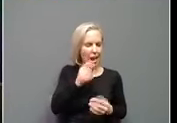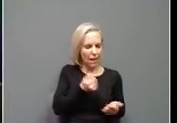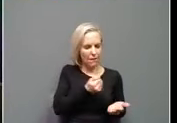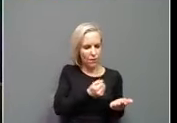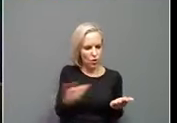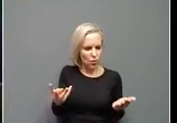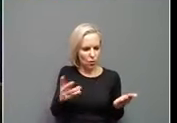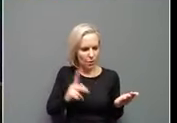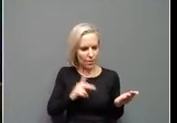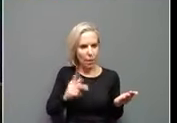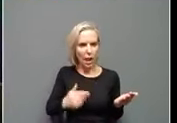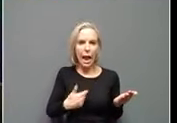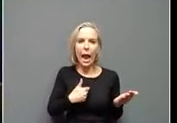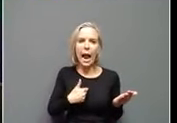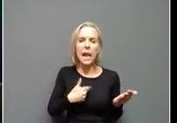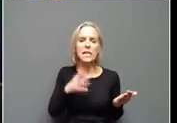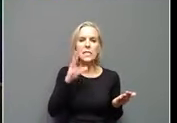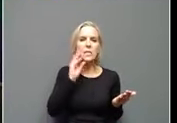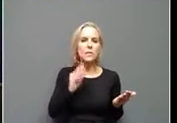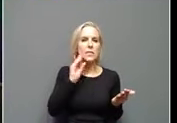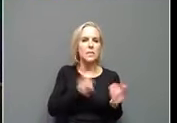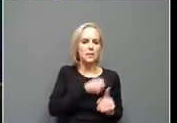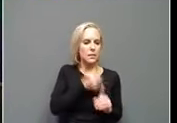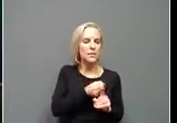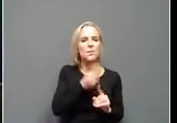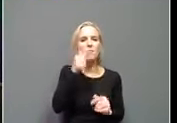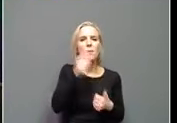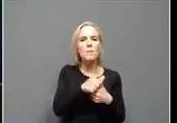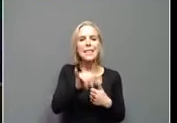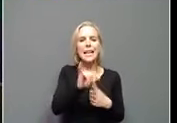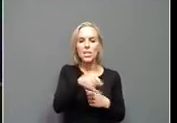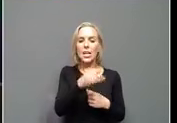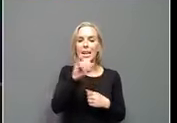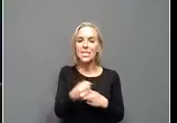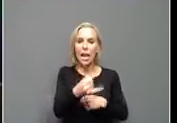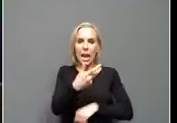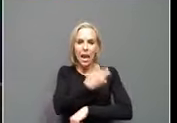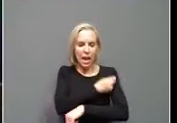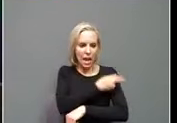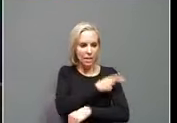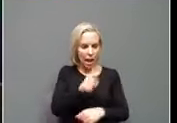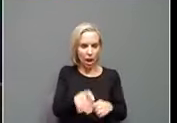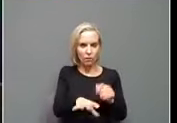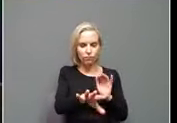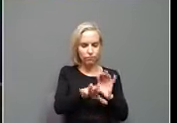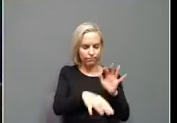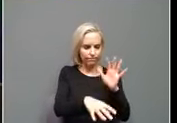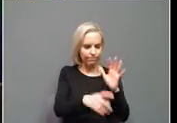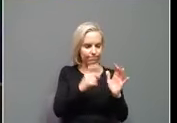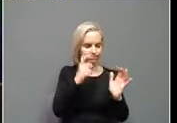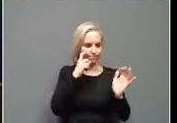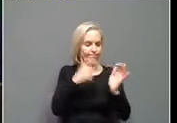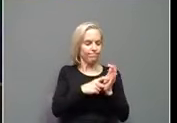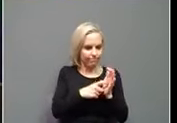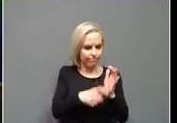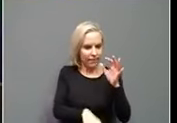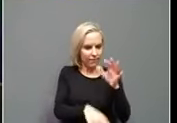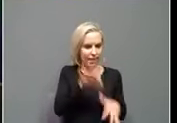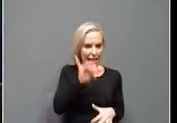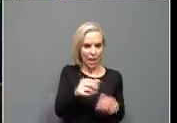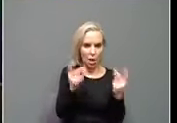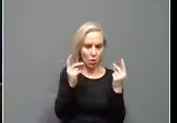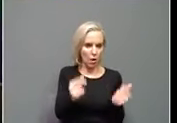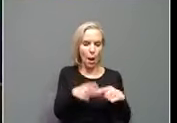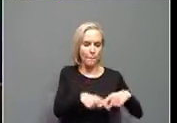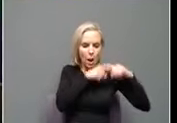people who had had an experience with the J&J vaccine, they were able to find that so quickly, pause the use of the vaccine, explore